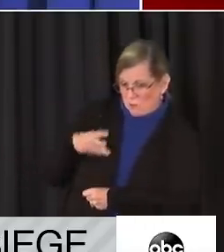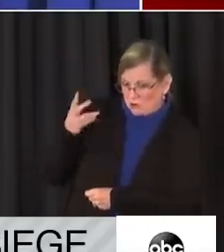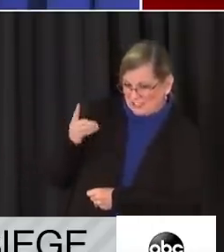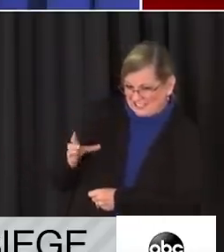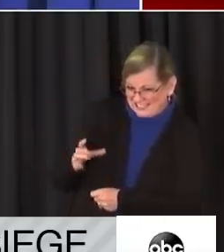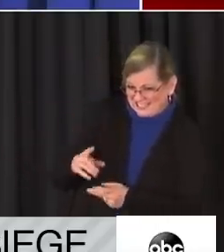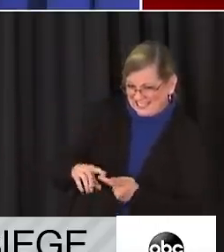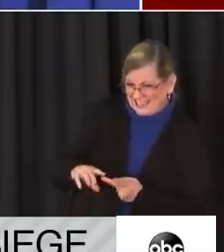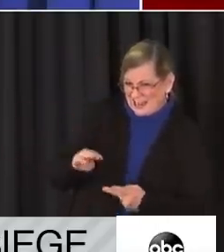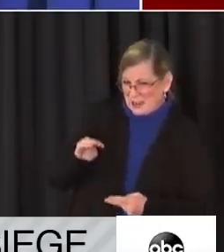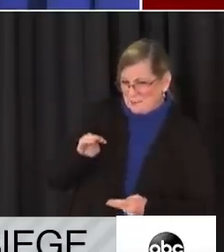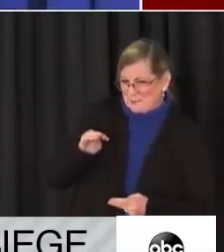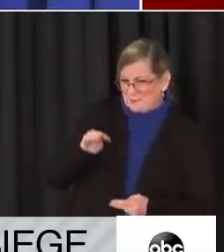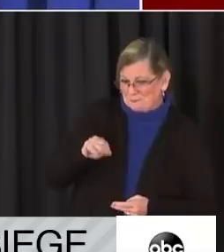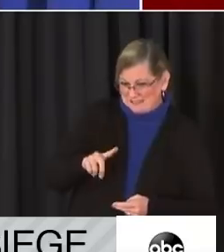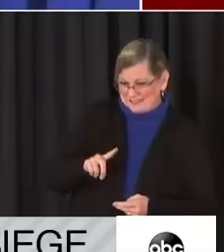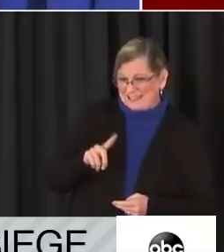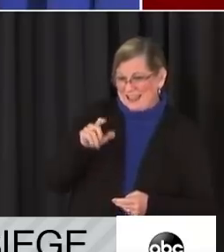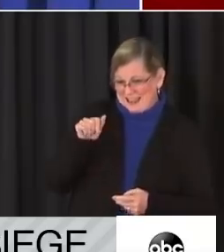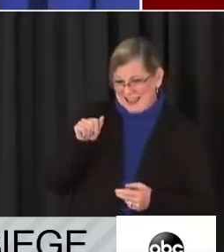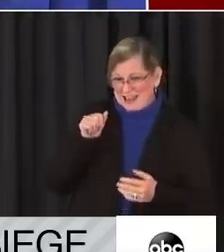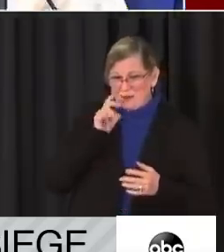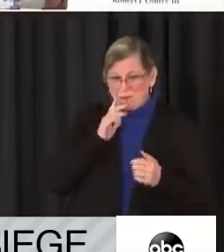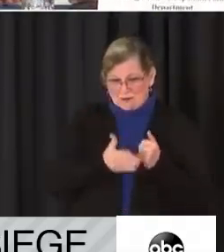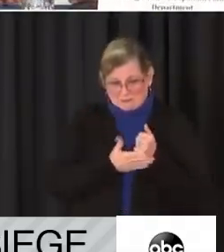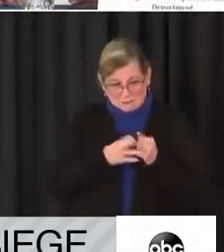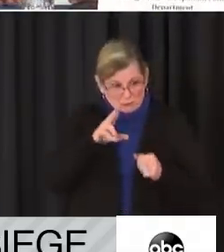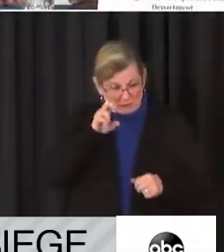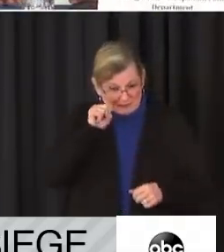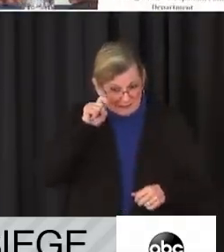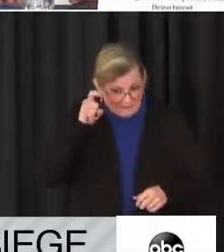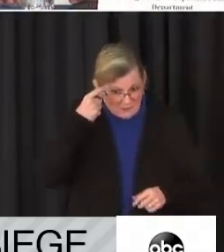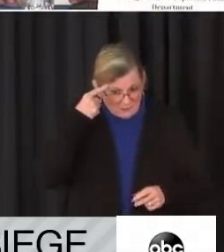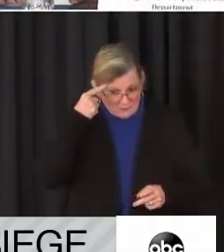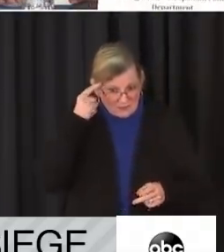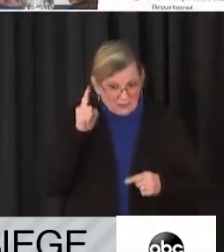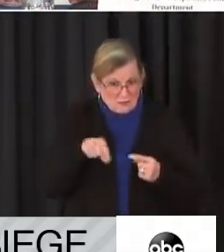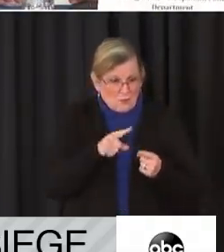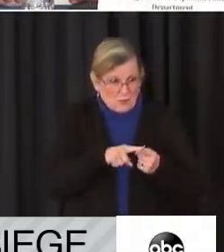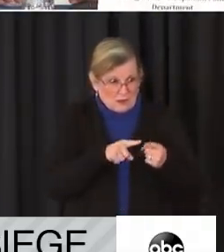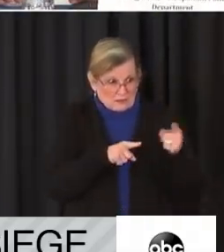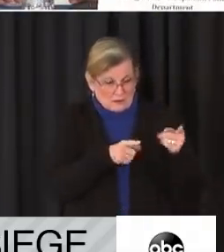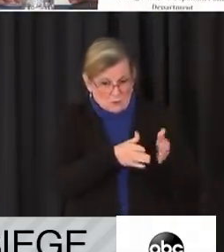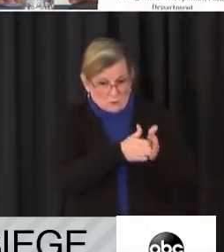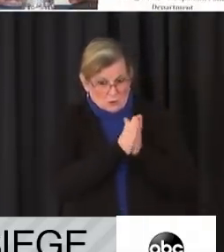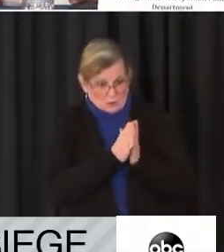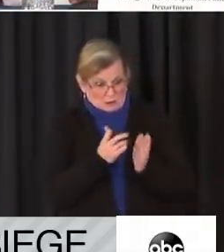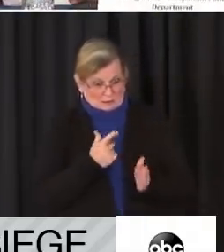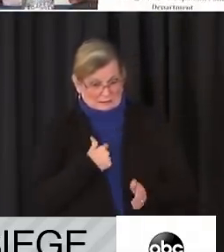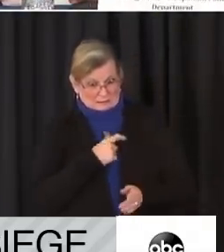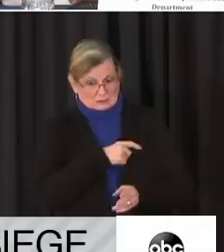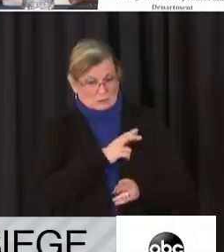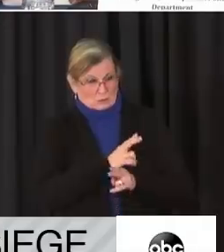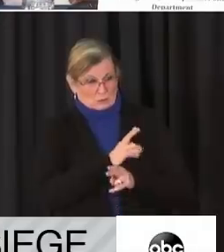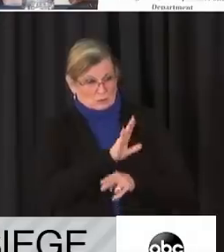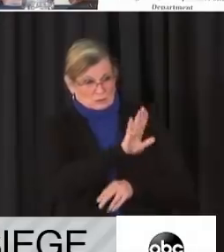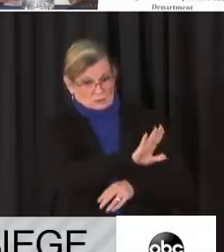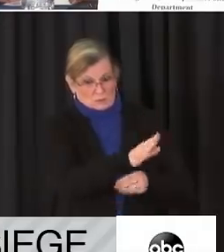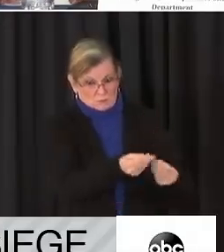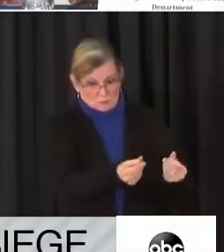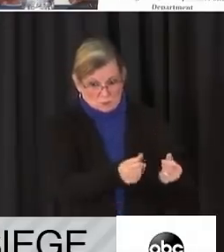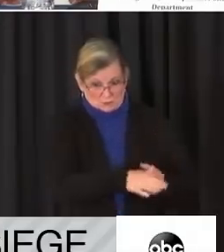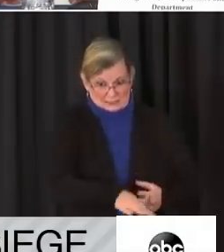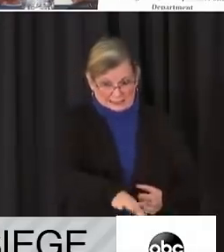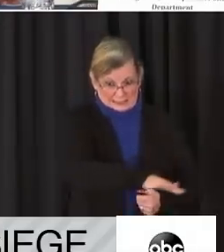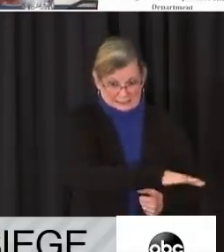U.S. Capitol police when they requested our assistance on their grounds. What we did do was